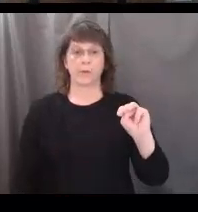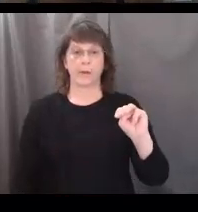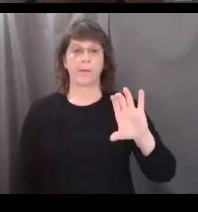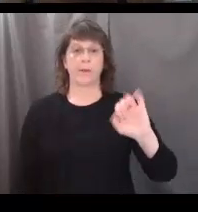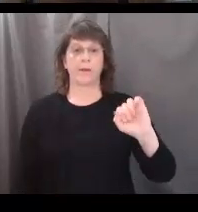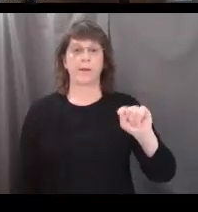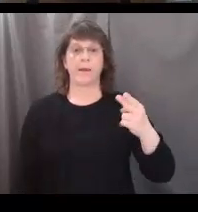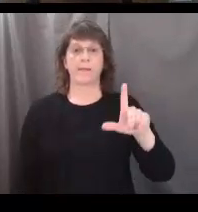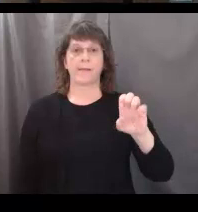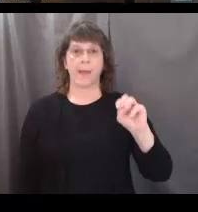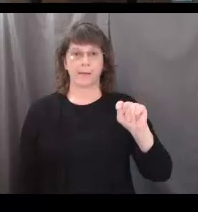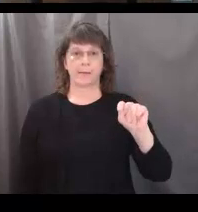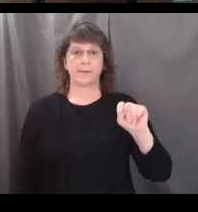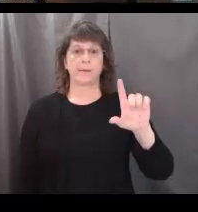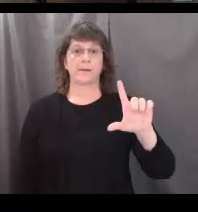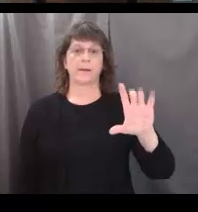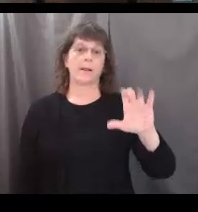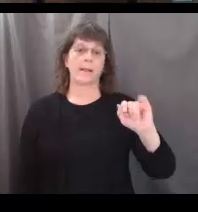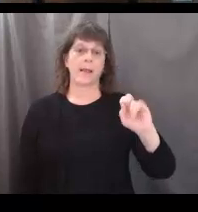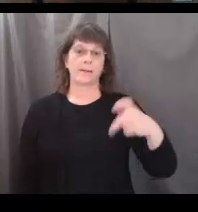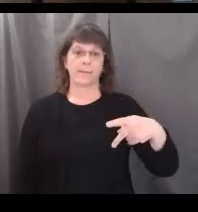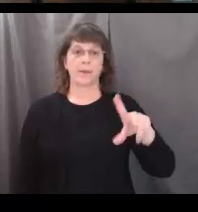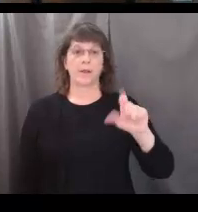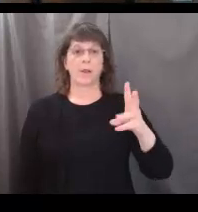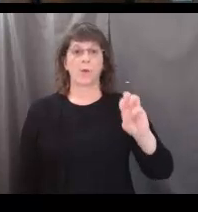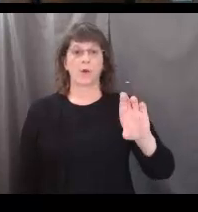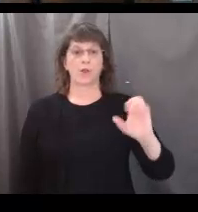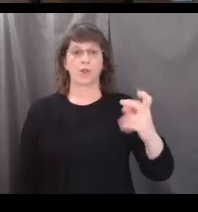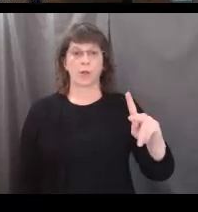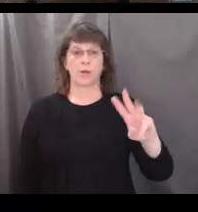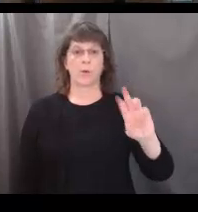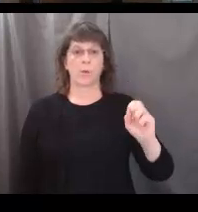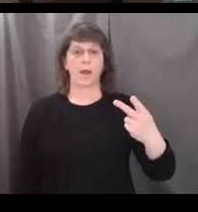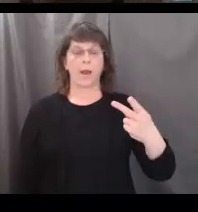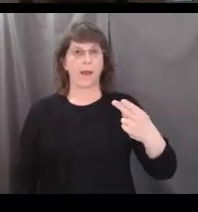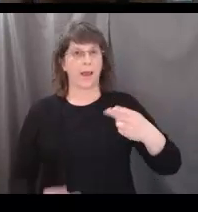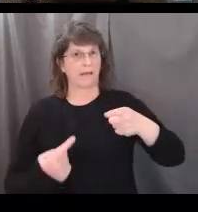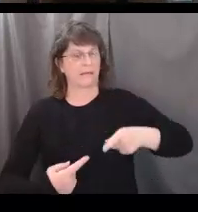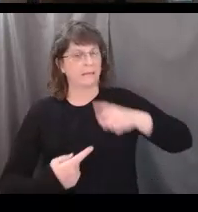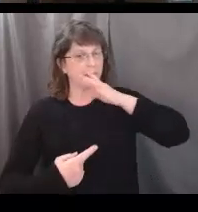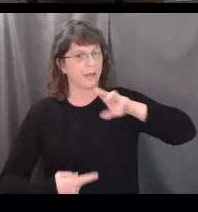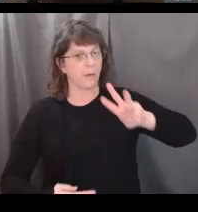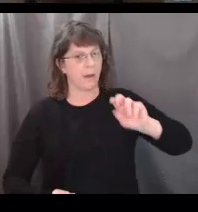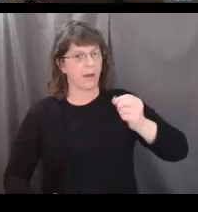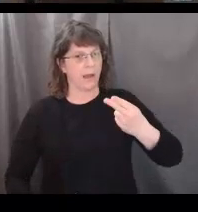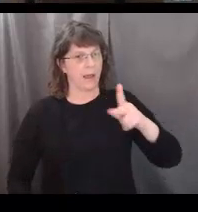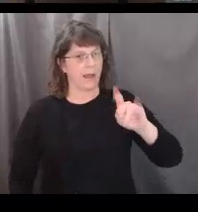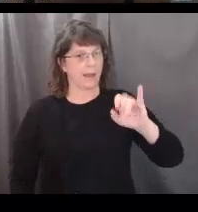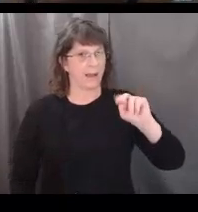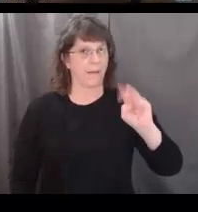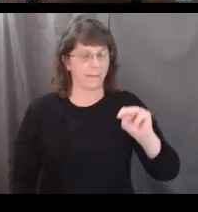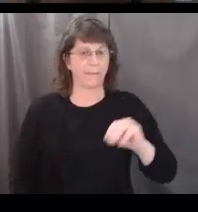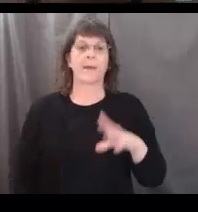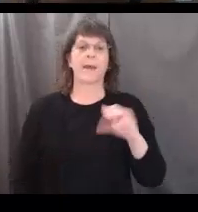Wishram, Kathlamet, Klatsop, Lower Chinook, Wahai, Wahkaikum,